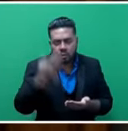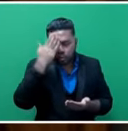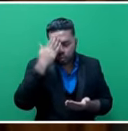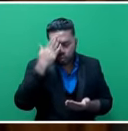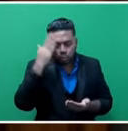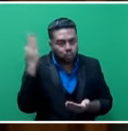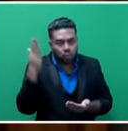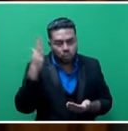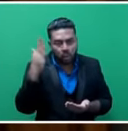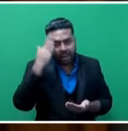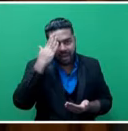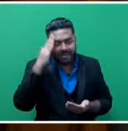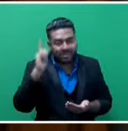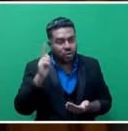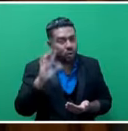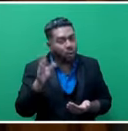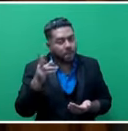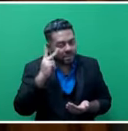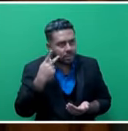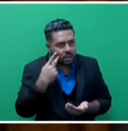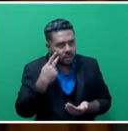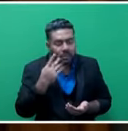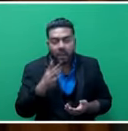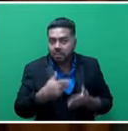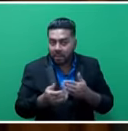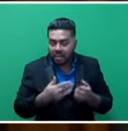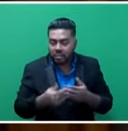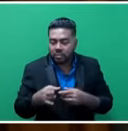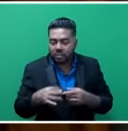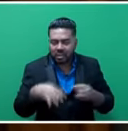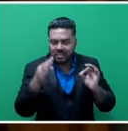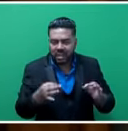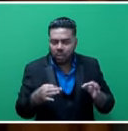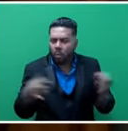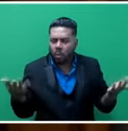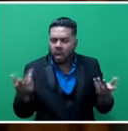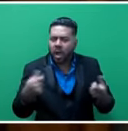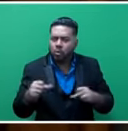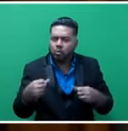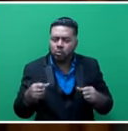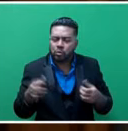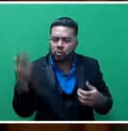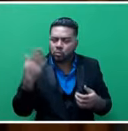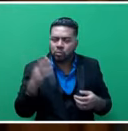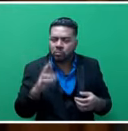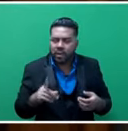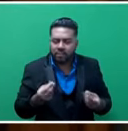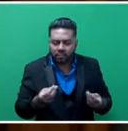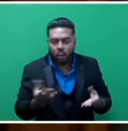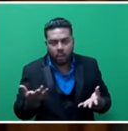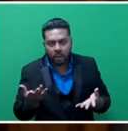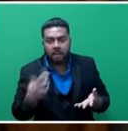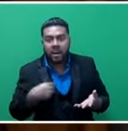obviously the school head and the school management decide on what the priorities for the schools are and how the money is being utilized. Mr. Speaker,